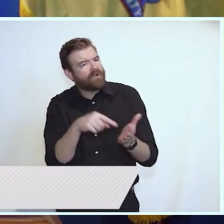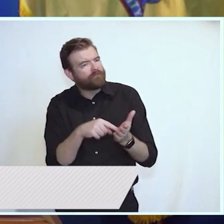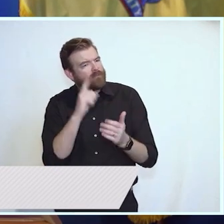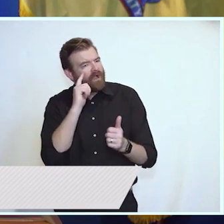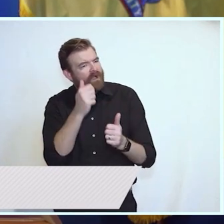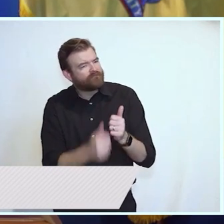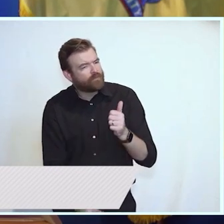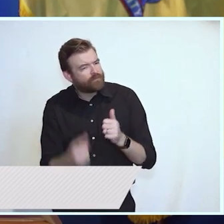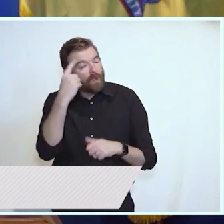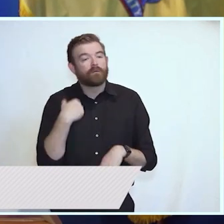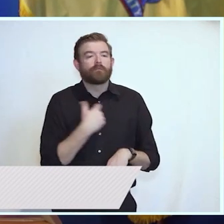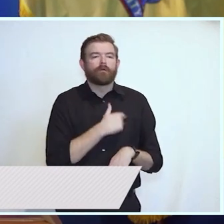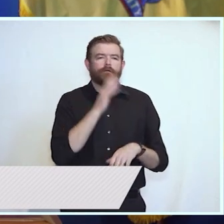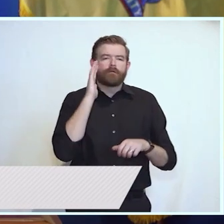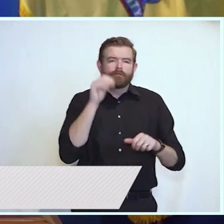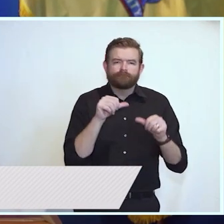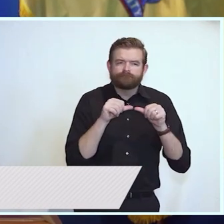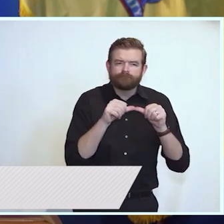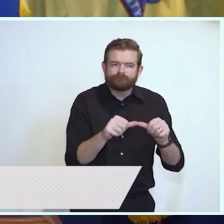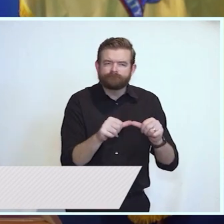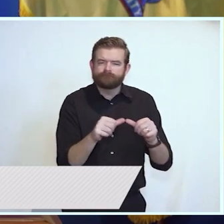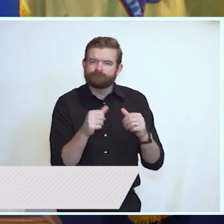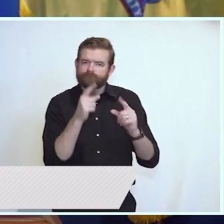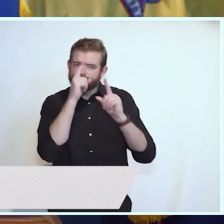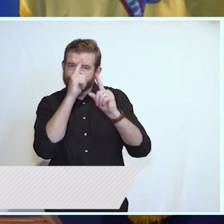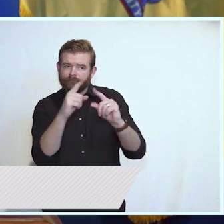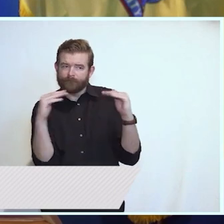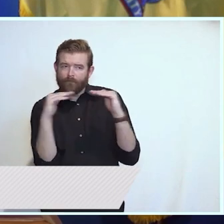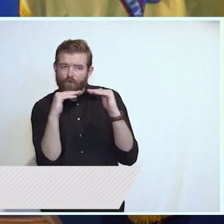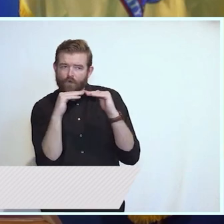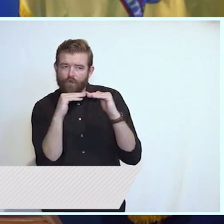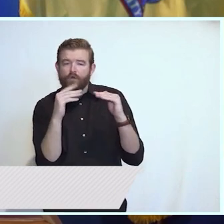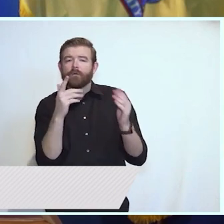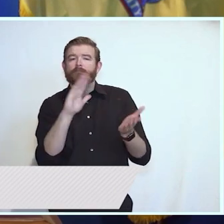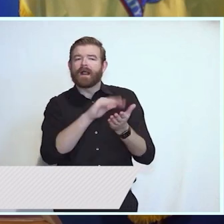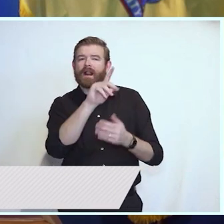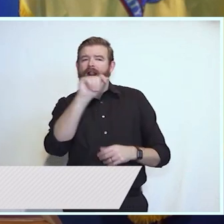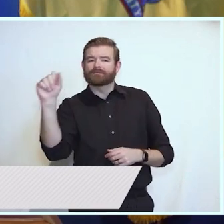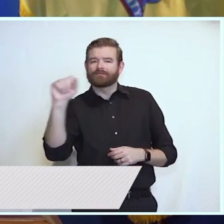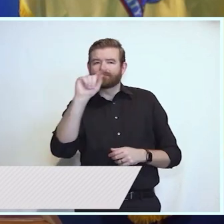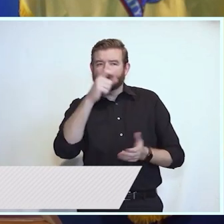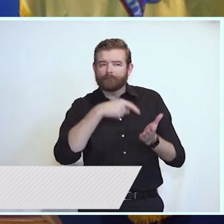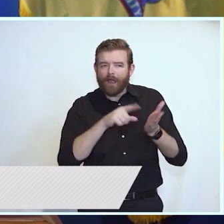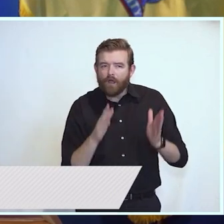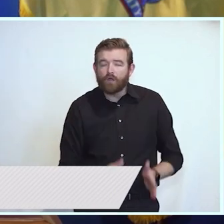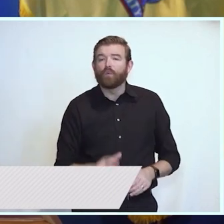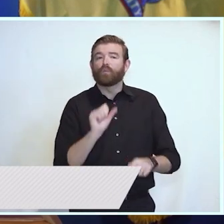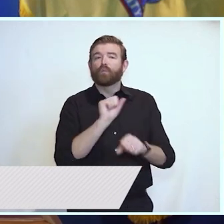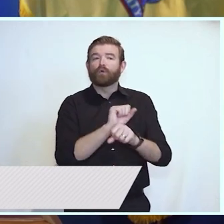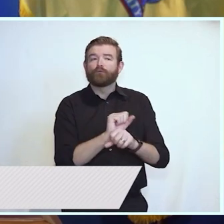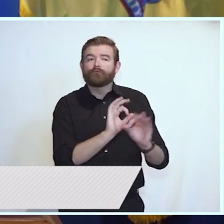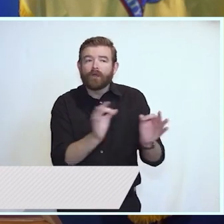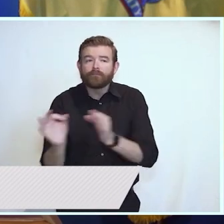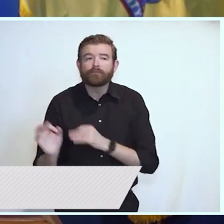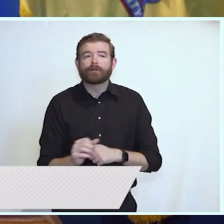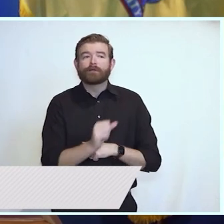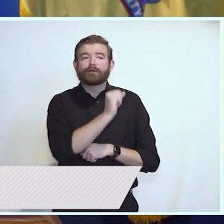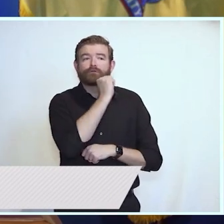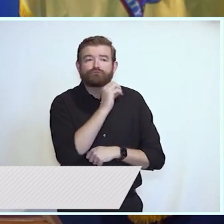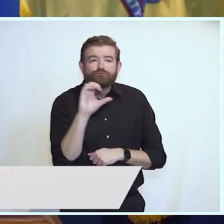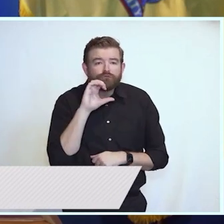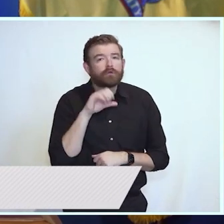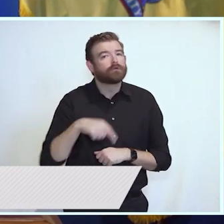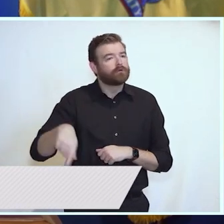seeking fairness for our middle-class taxpayers and working families and seniors to deliver for them with concrete benefits